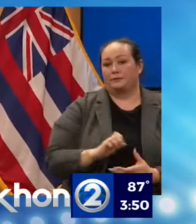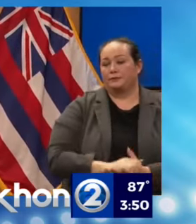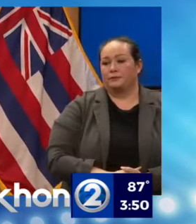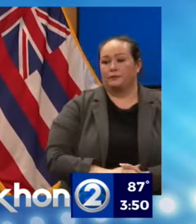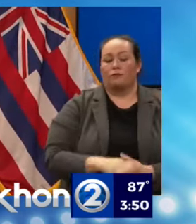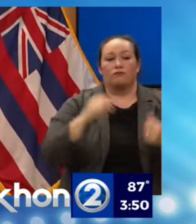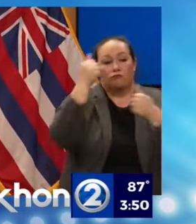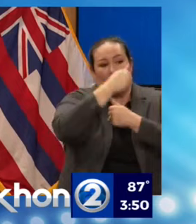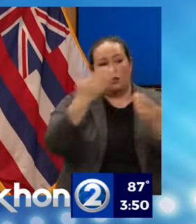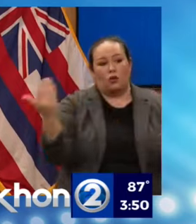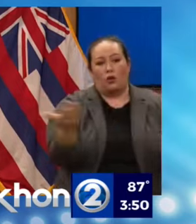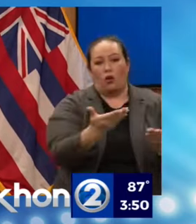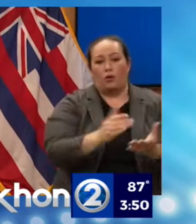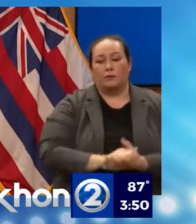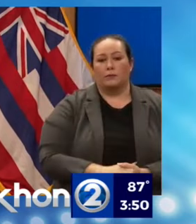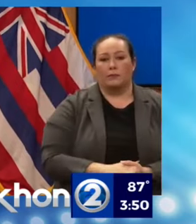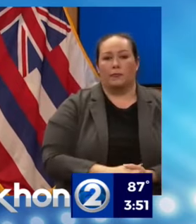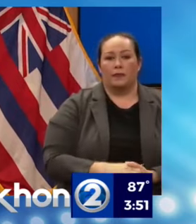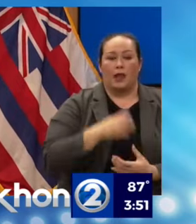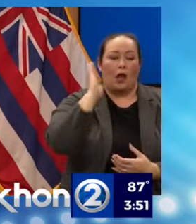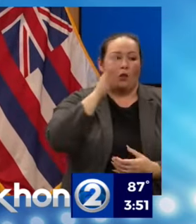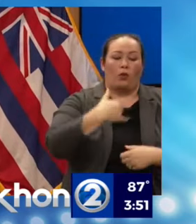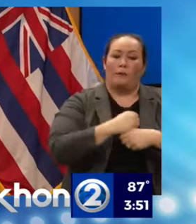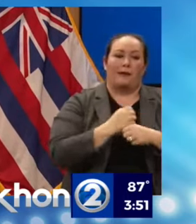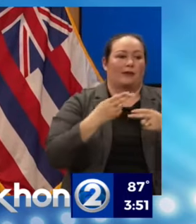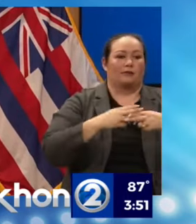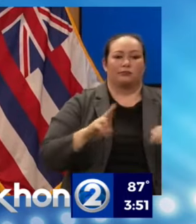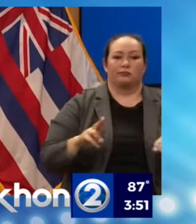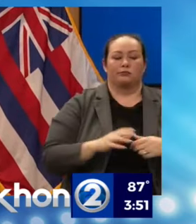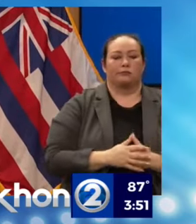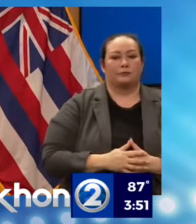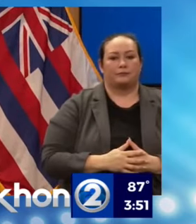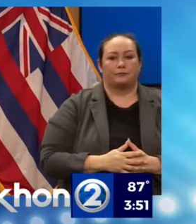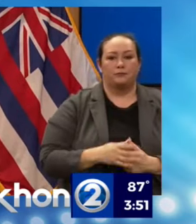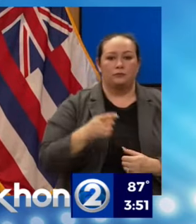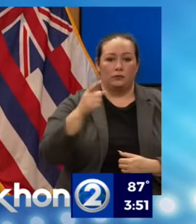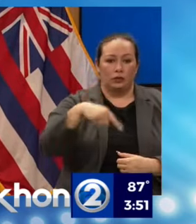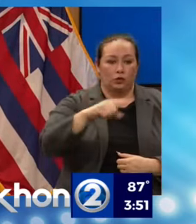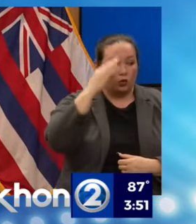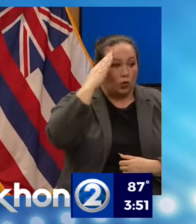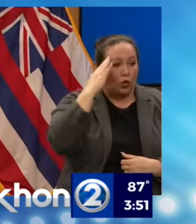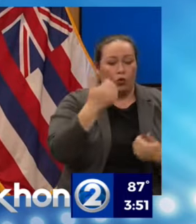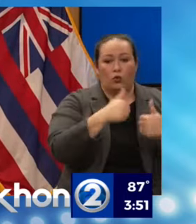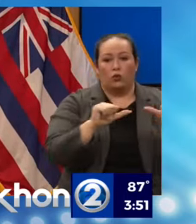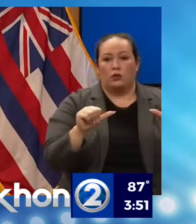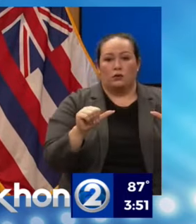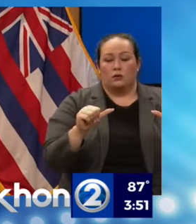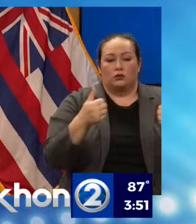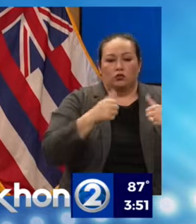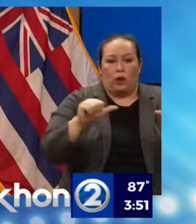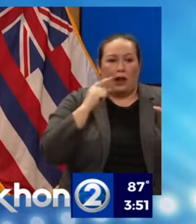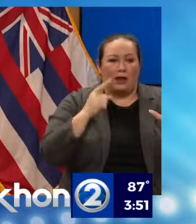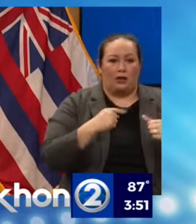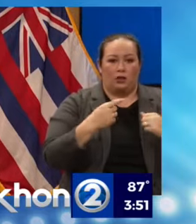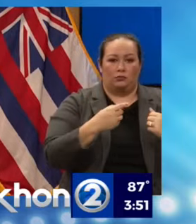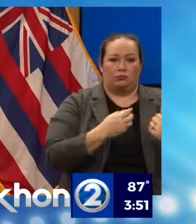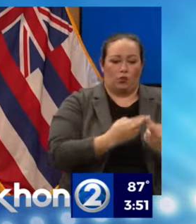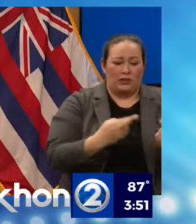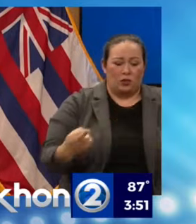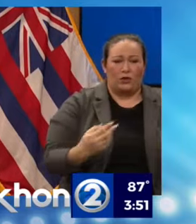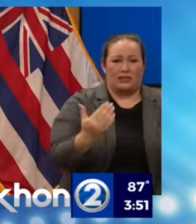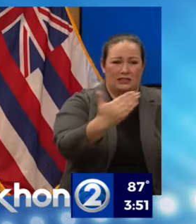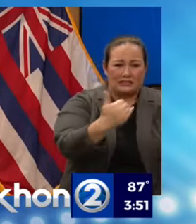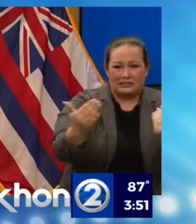Aloha mai kakou. I'll make this really fast. As you know, we have tried to bring in every resource that we have, that we can.